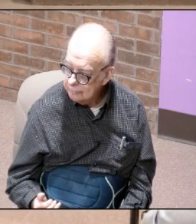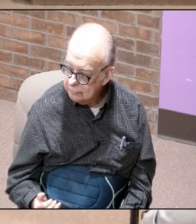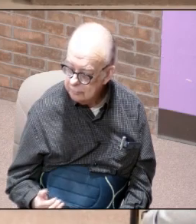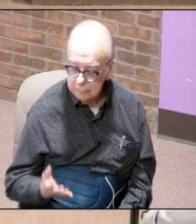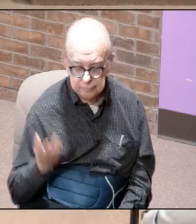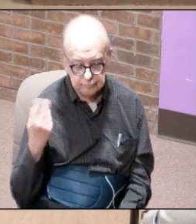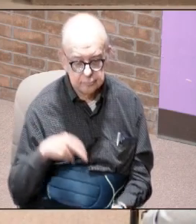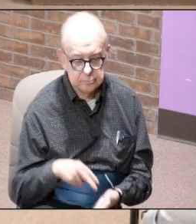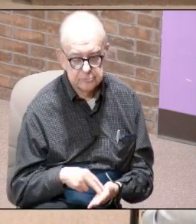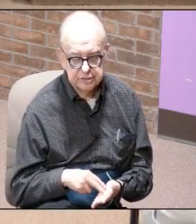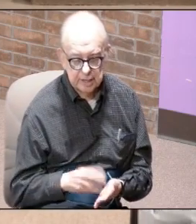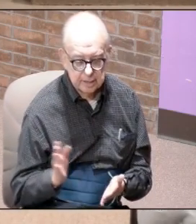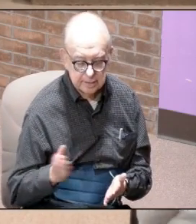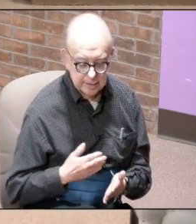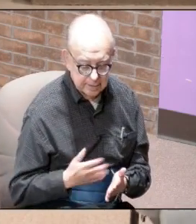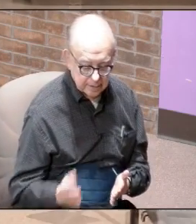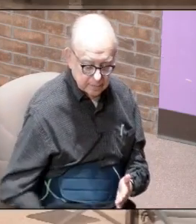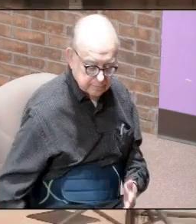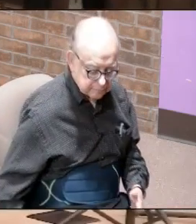let's stand as they say